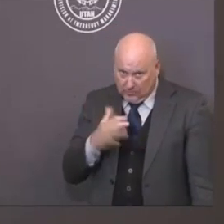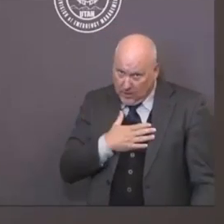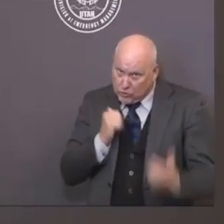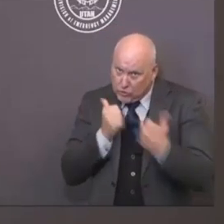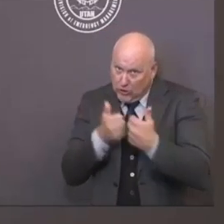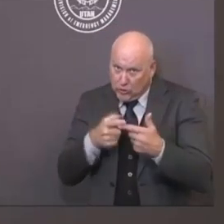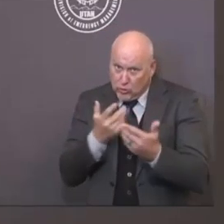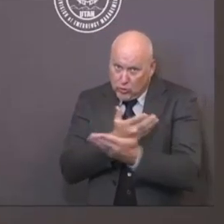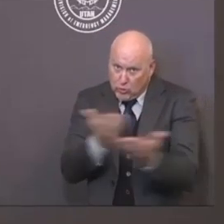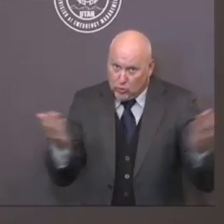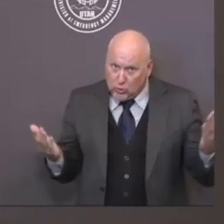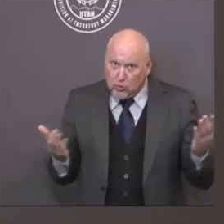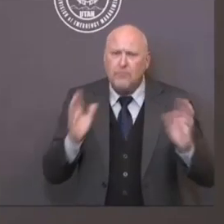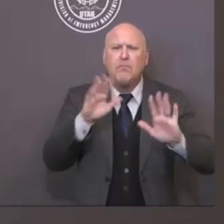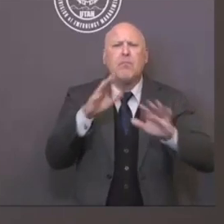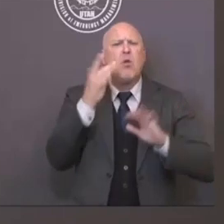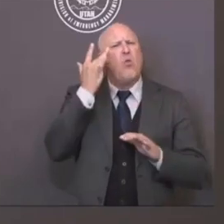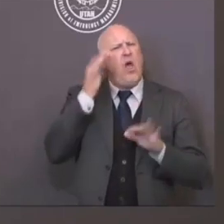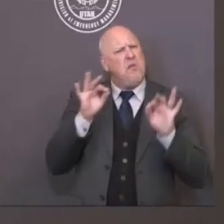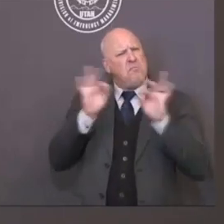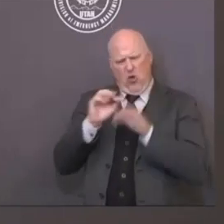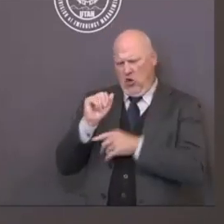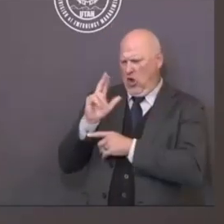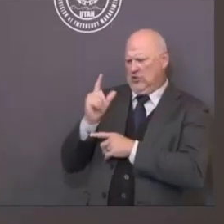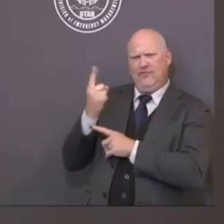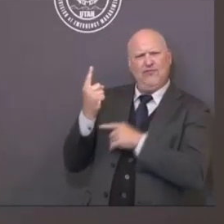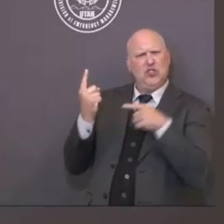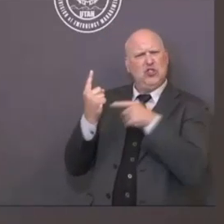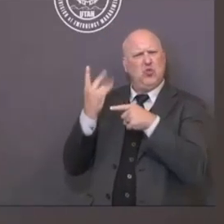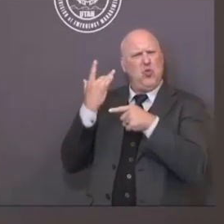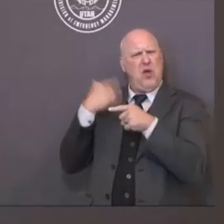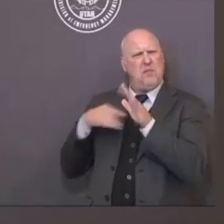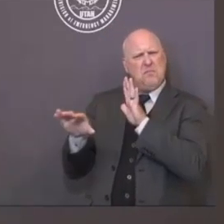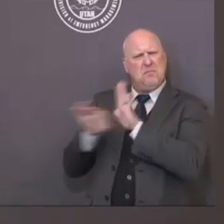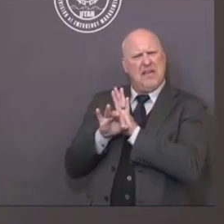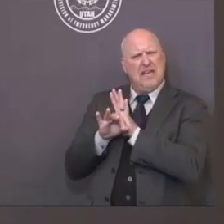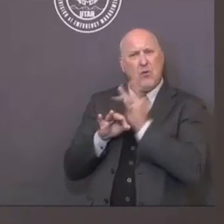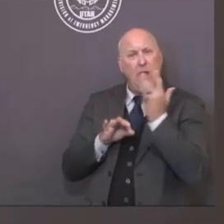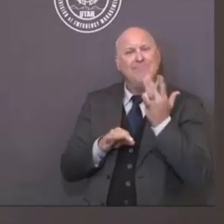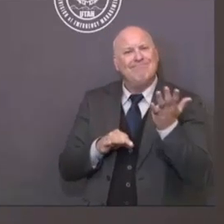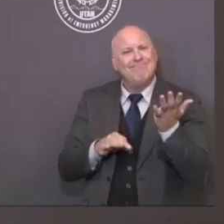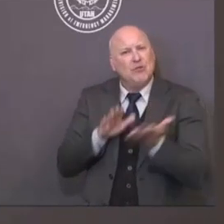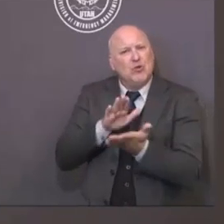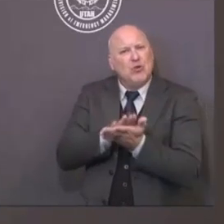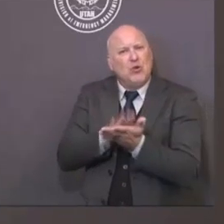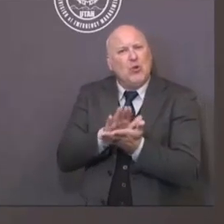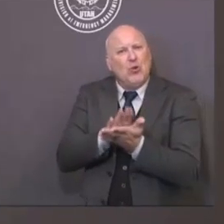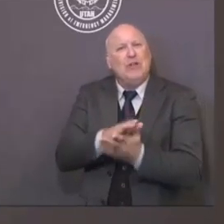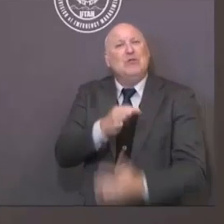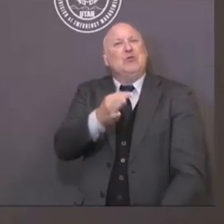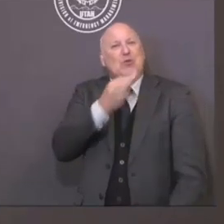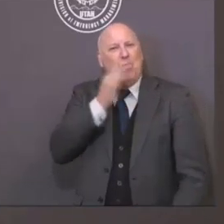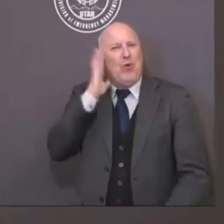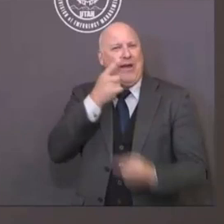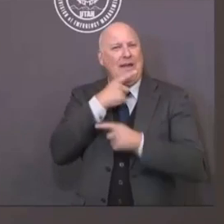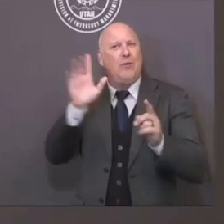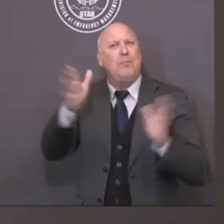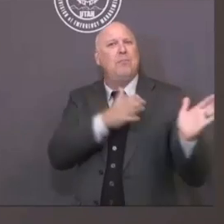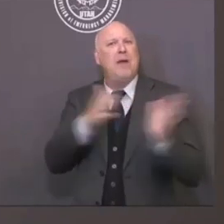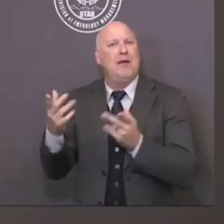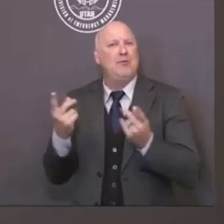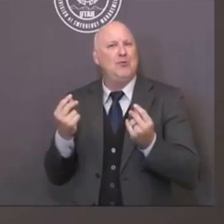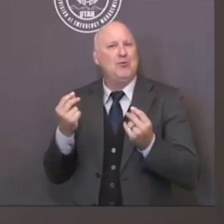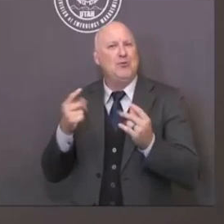August 1st would be a good date for us to say, let's see what we can do to change our behavior, not because